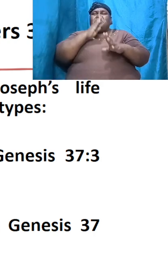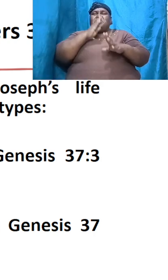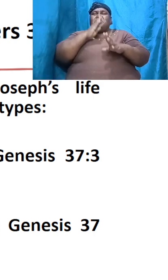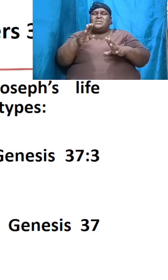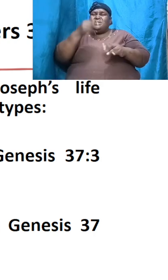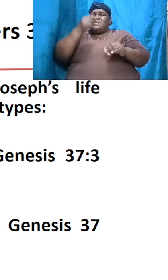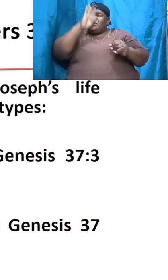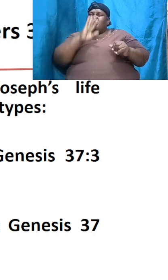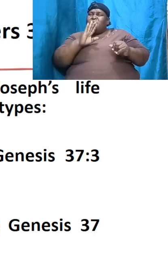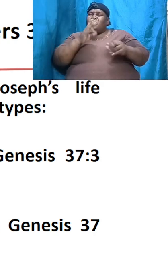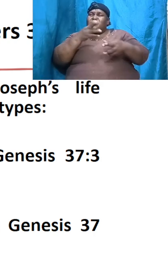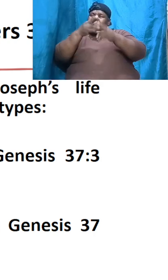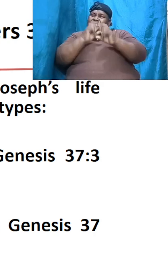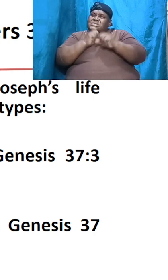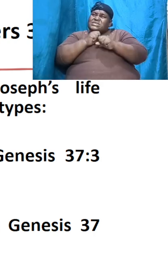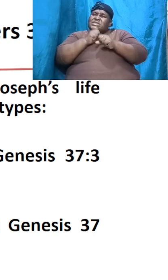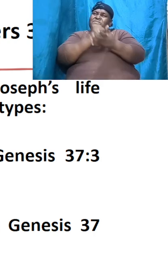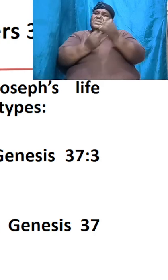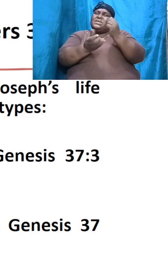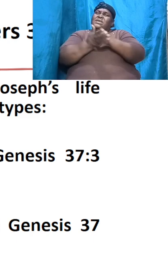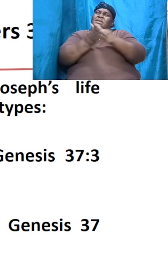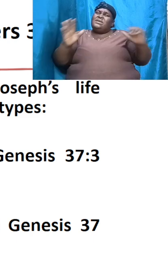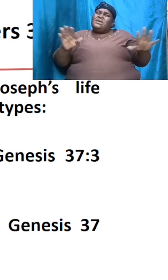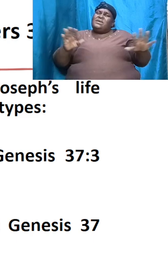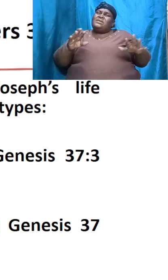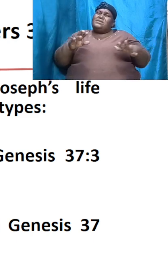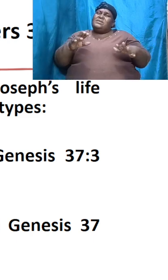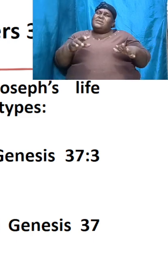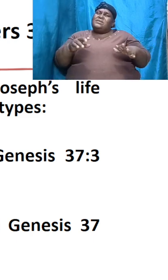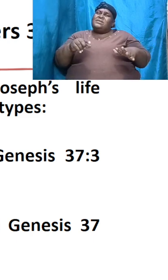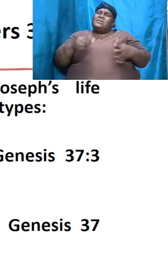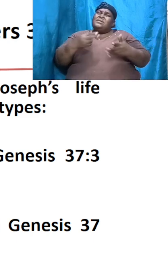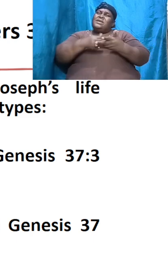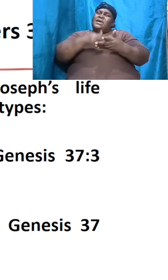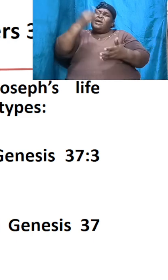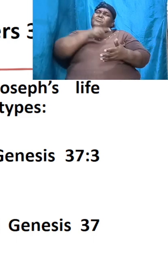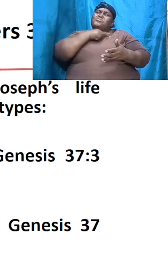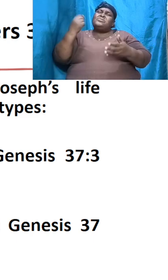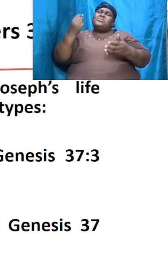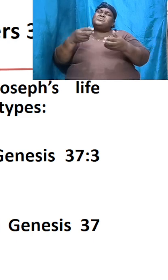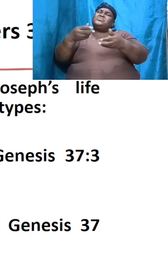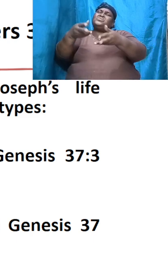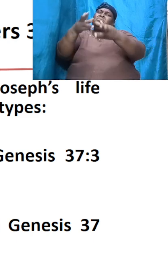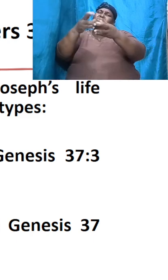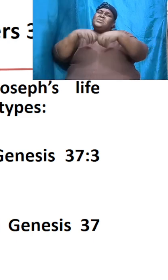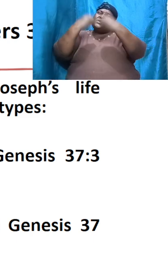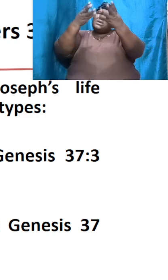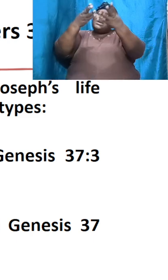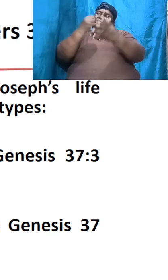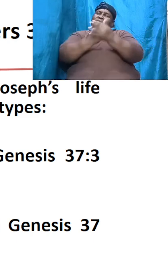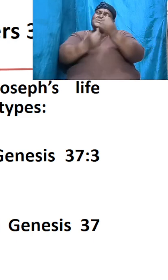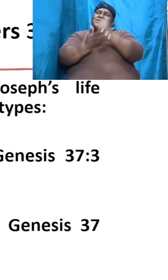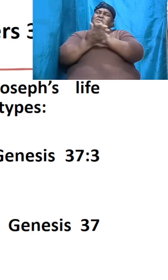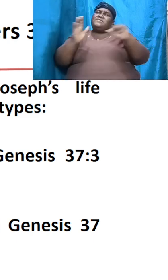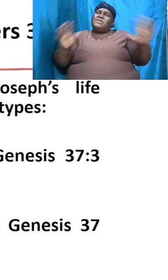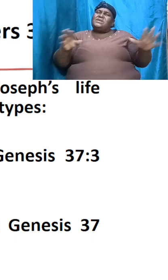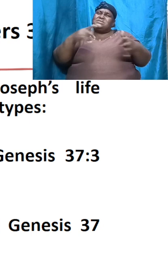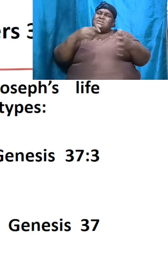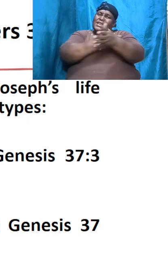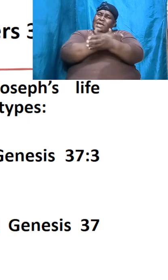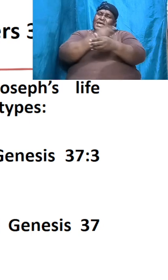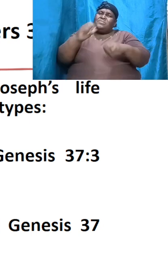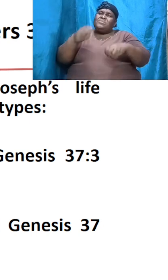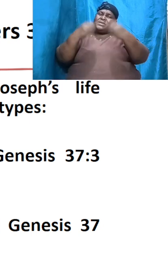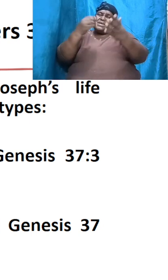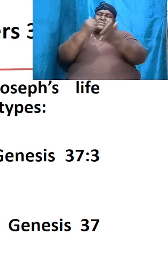who received the sacrifice he is the high priest who offered the sacrifice he is the lamb who is the sacrifice his is the